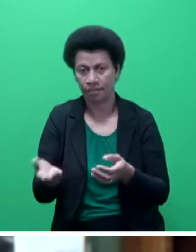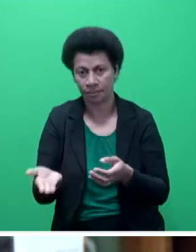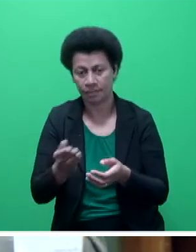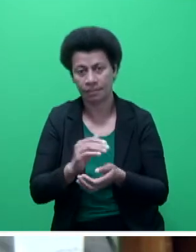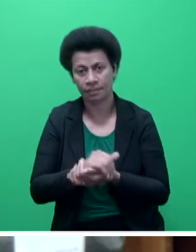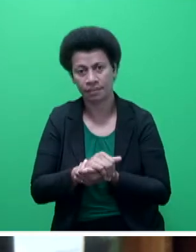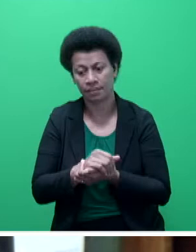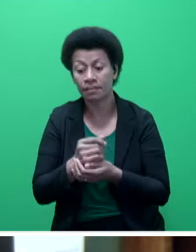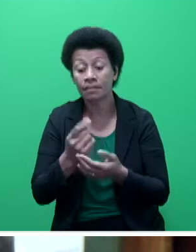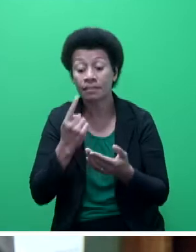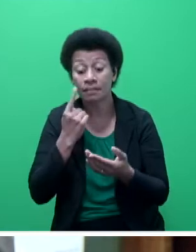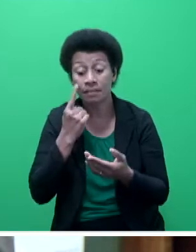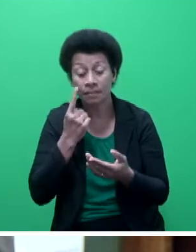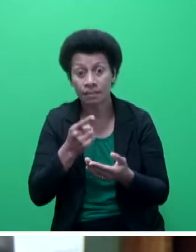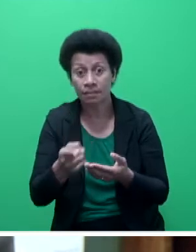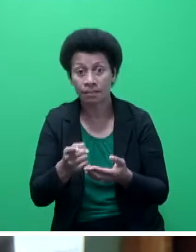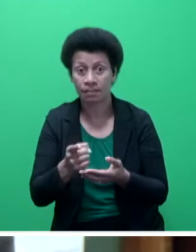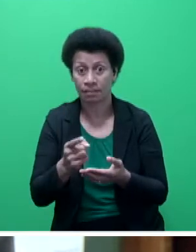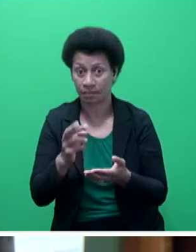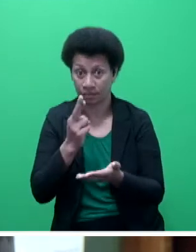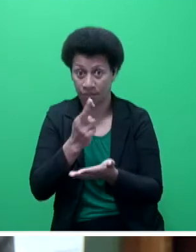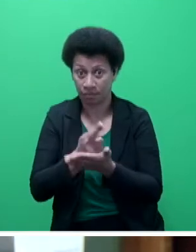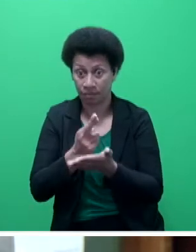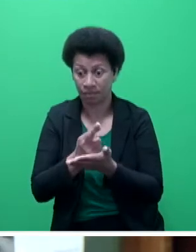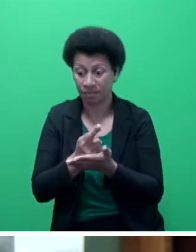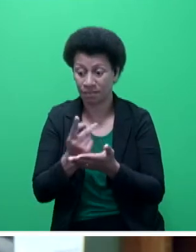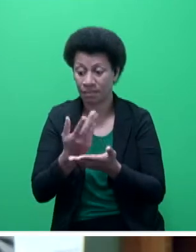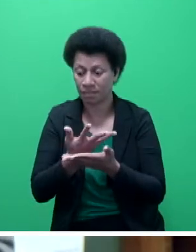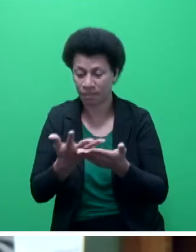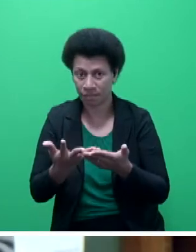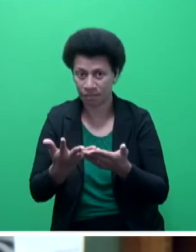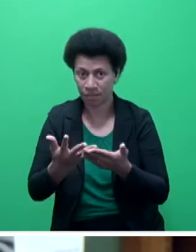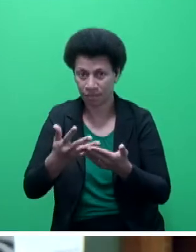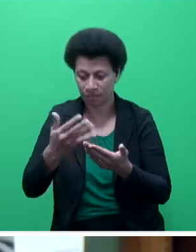estimate of poverty itself, sir. Mr. Speaker, sir,